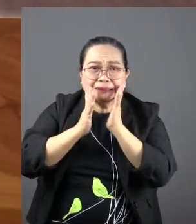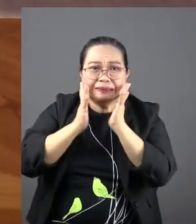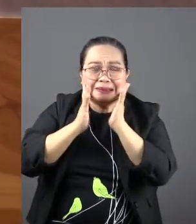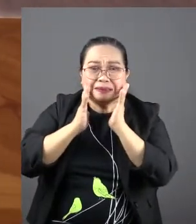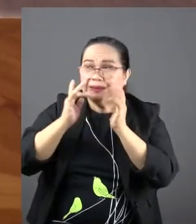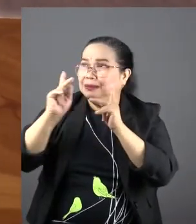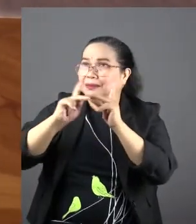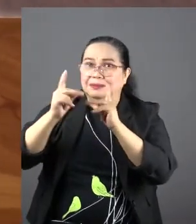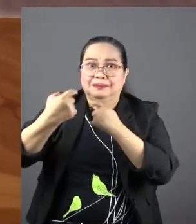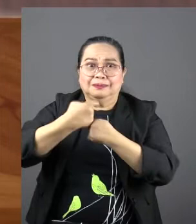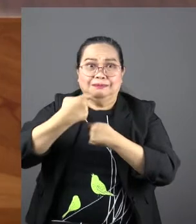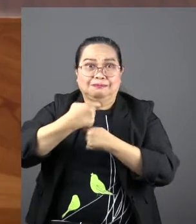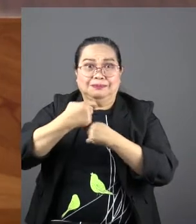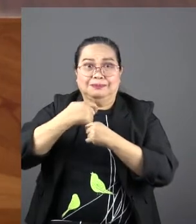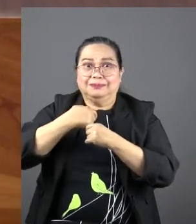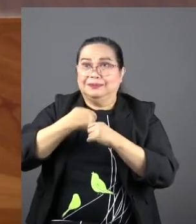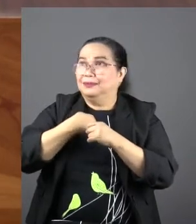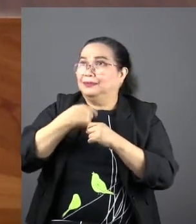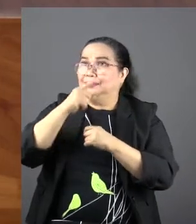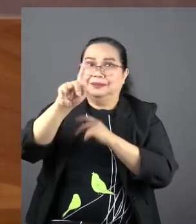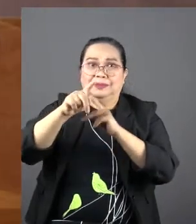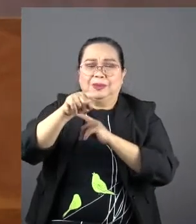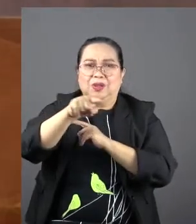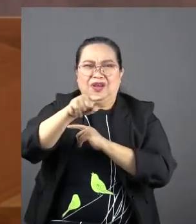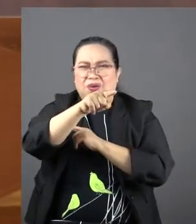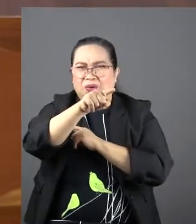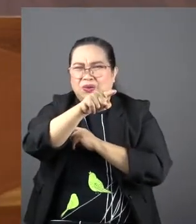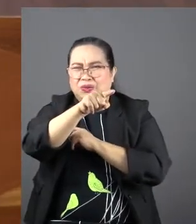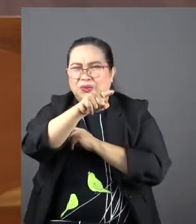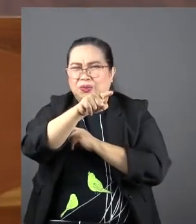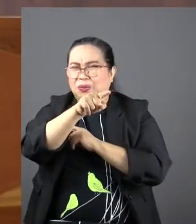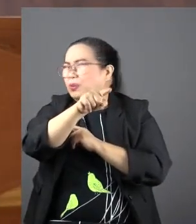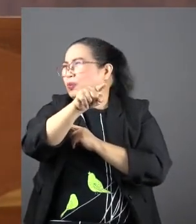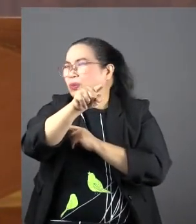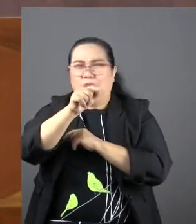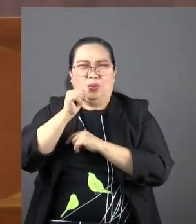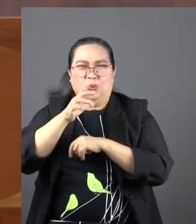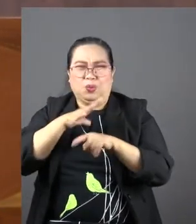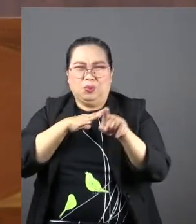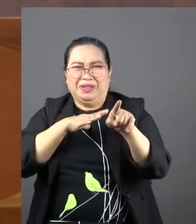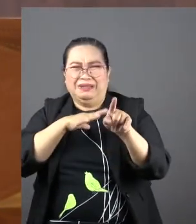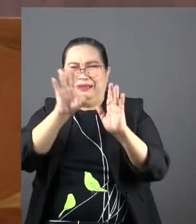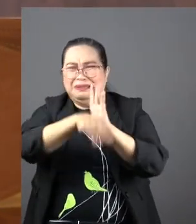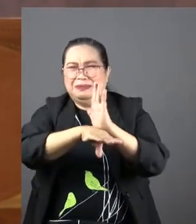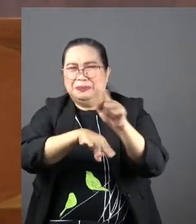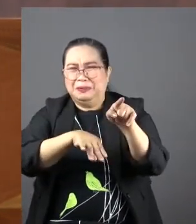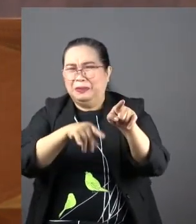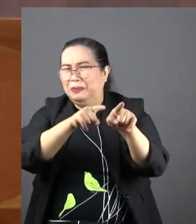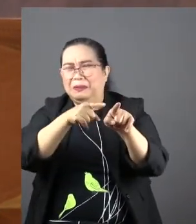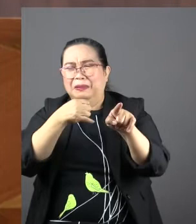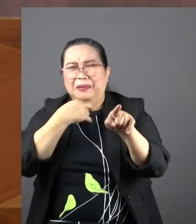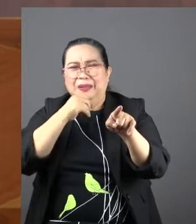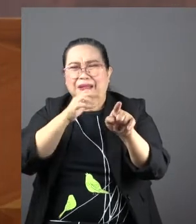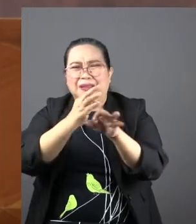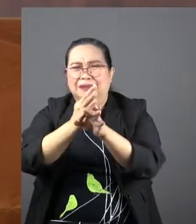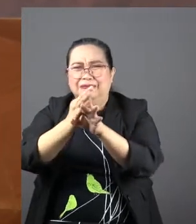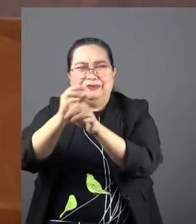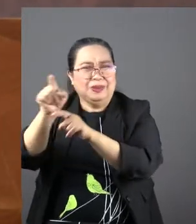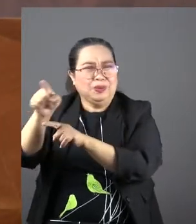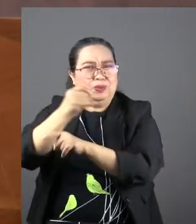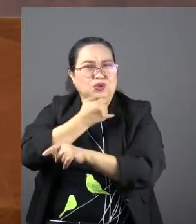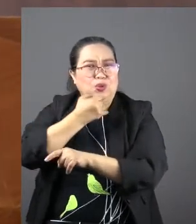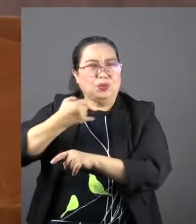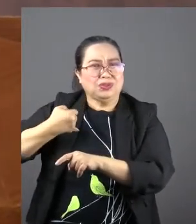People at the very end would be asking her, what kind of a woman are you? Why were you unfaithful to Joseph?